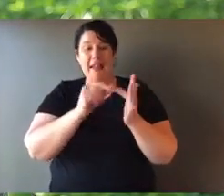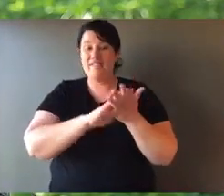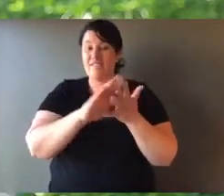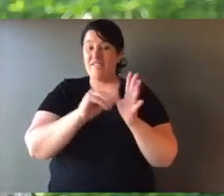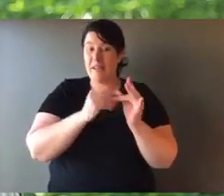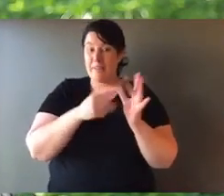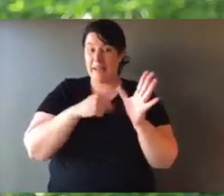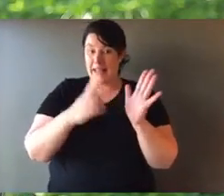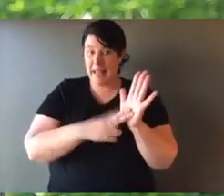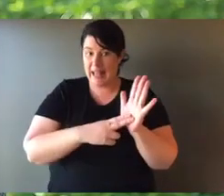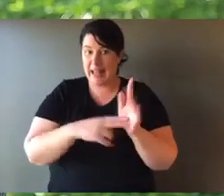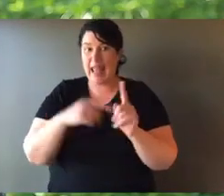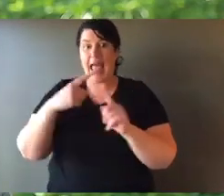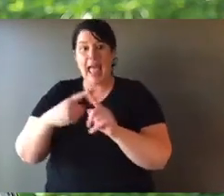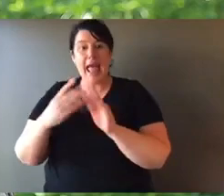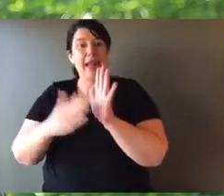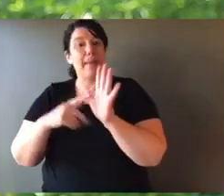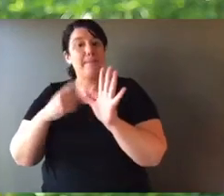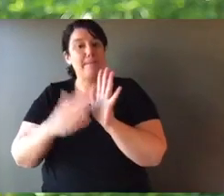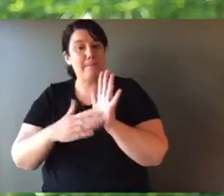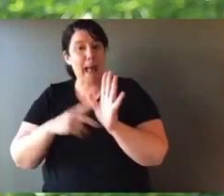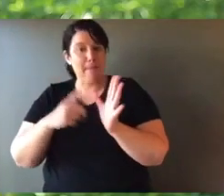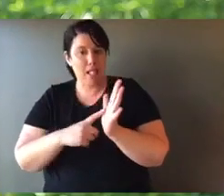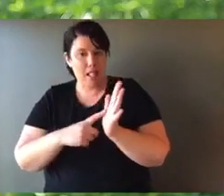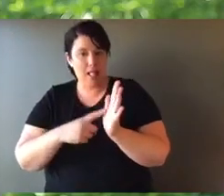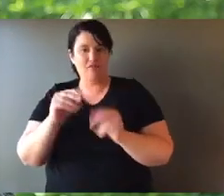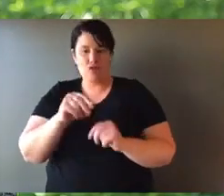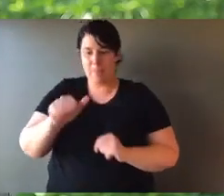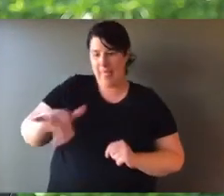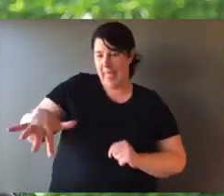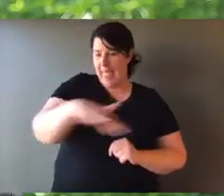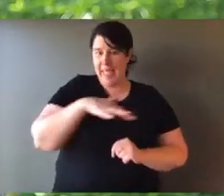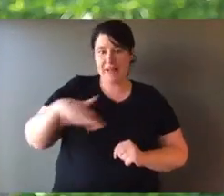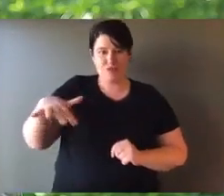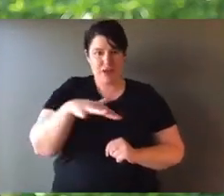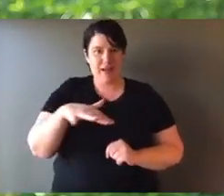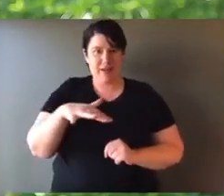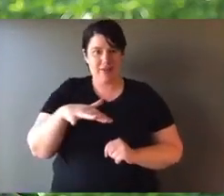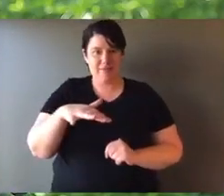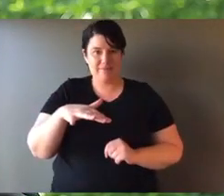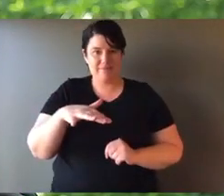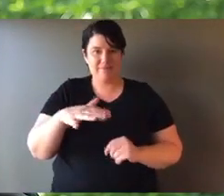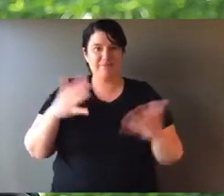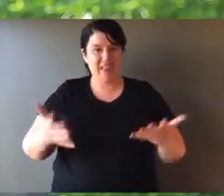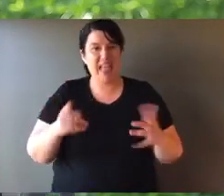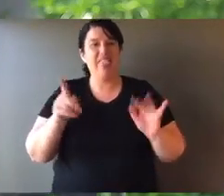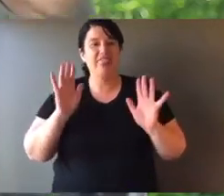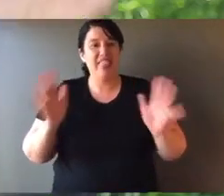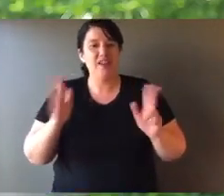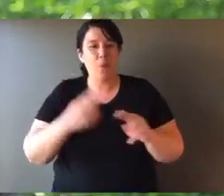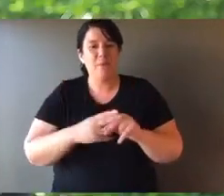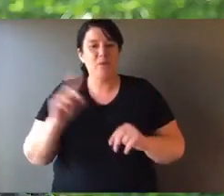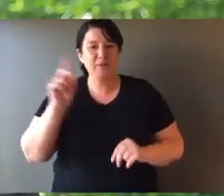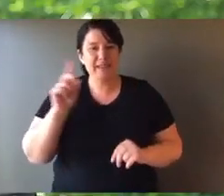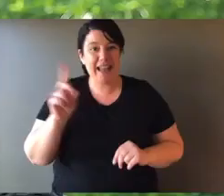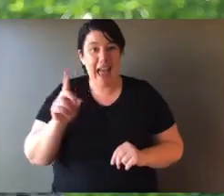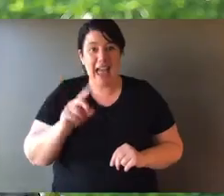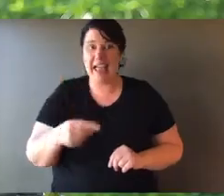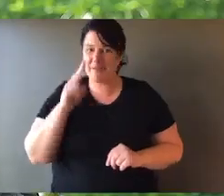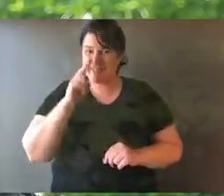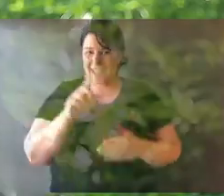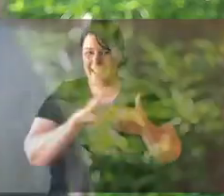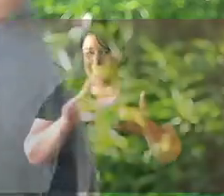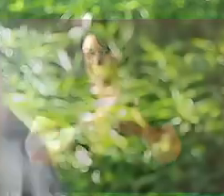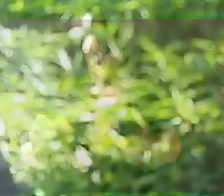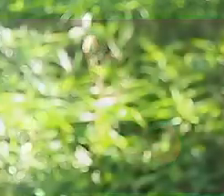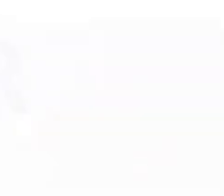reptile, an amphibian, and a mammal from that area. Now, that's all for today. Thanks very